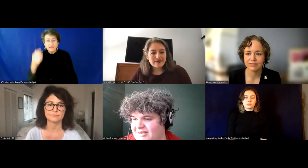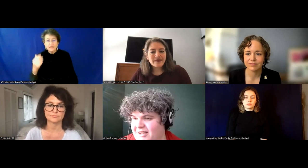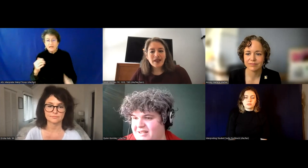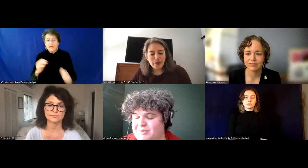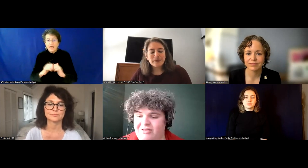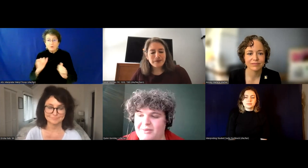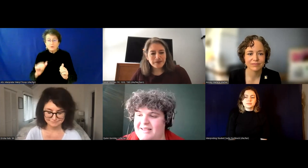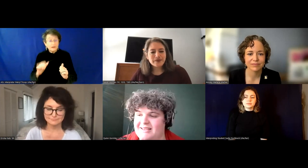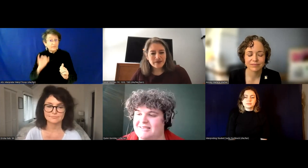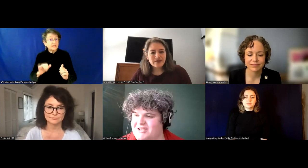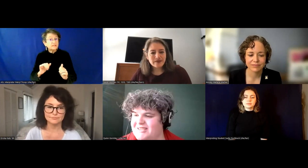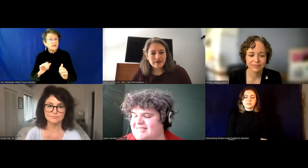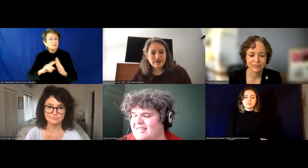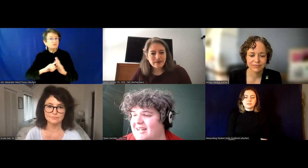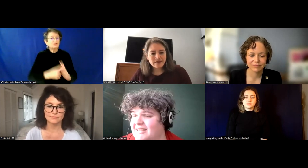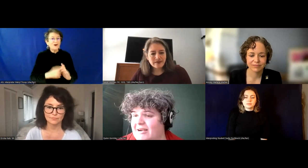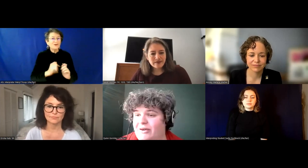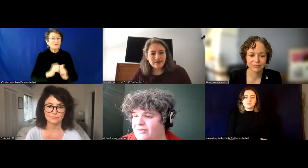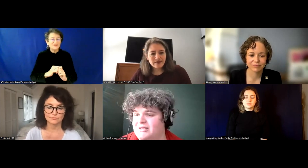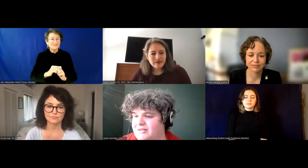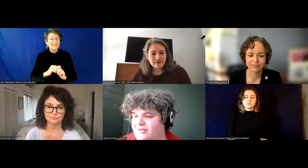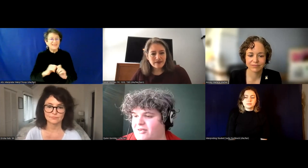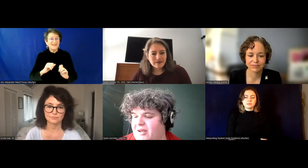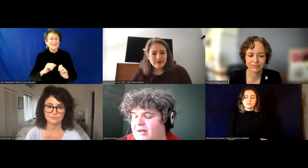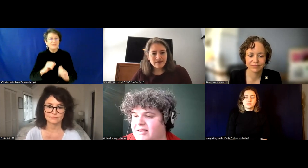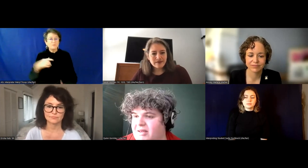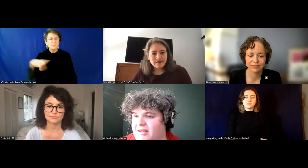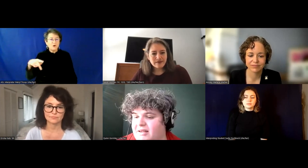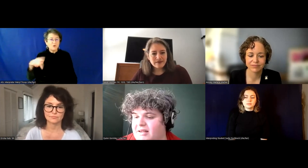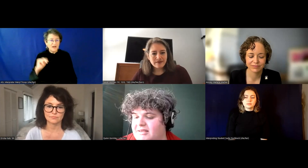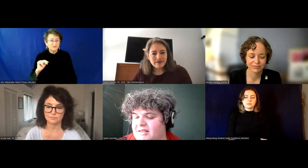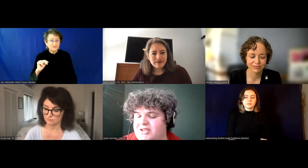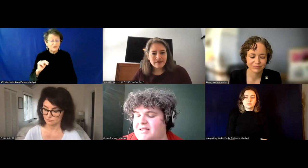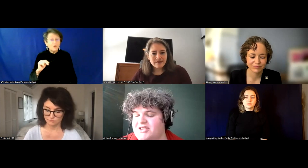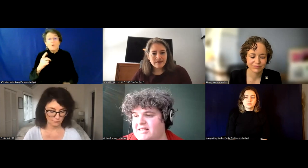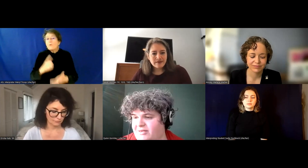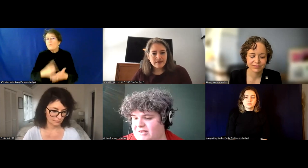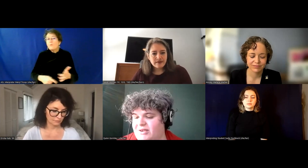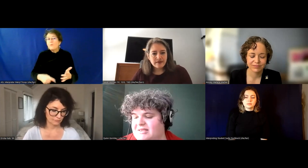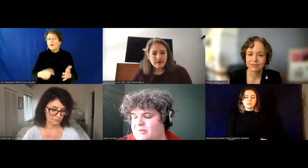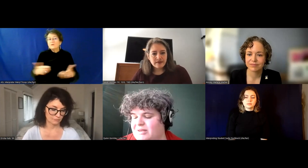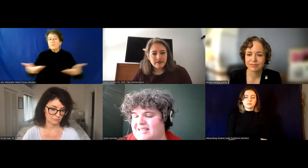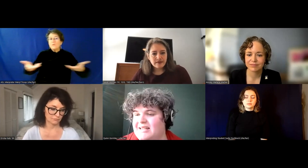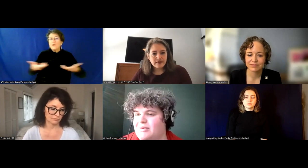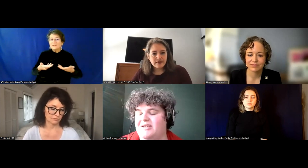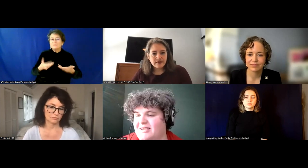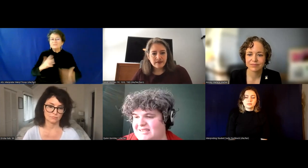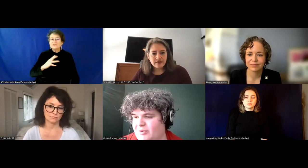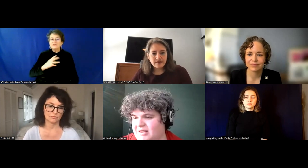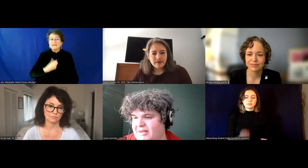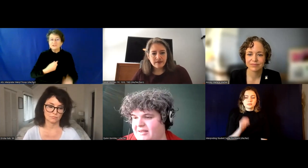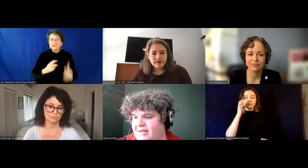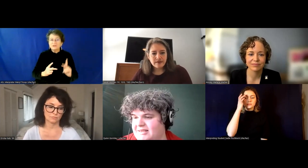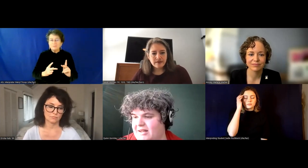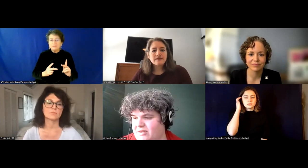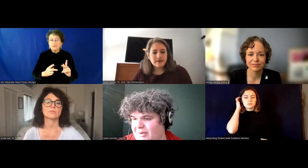those conversations, but frequently the solutions that are helpful for being welcoming to trans and gender diverse folks present opportunities to